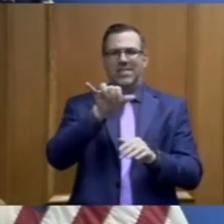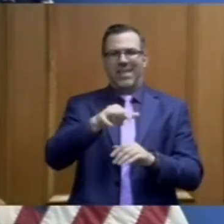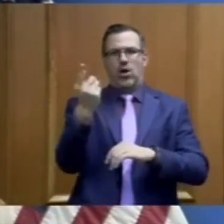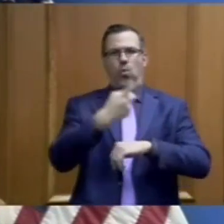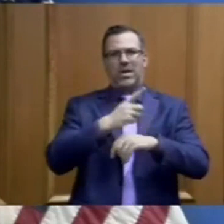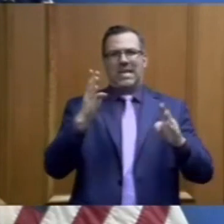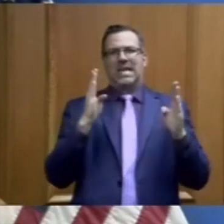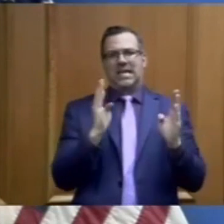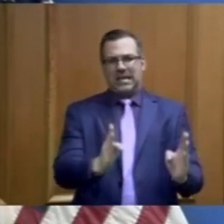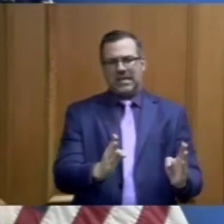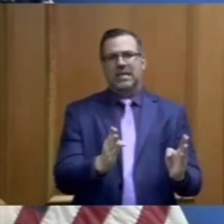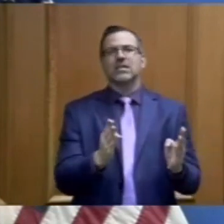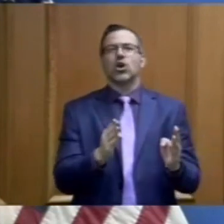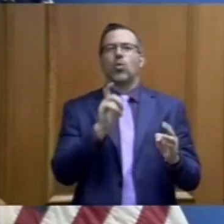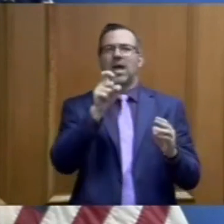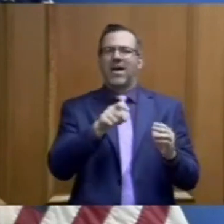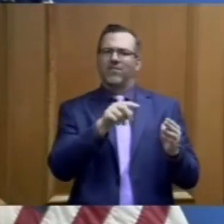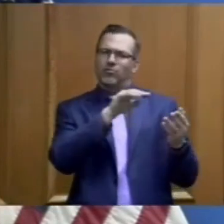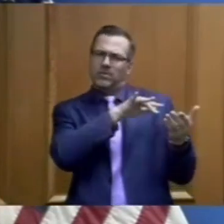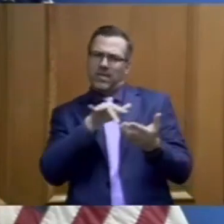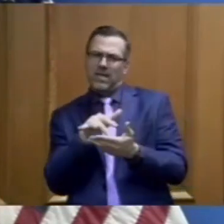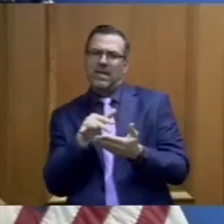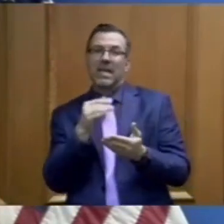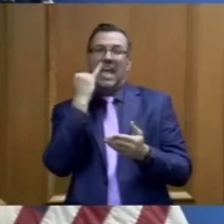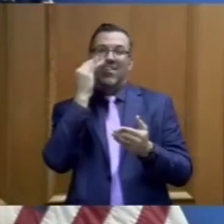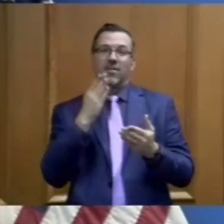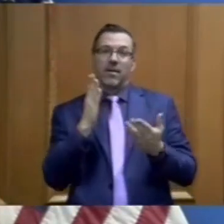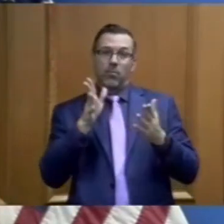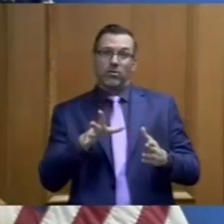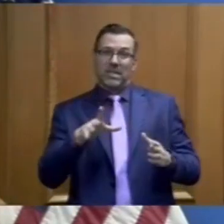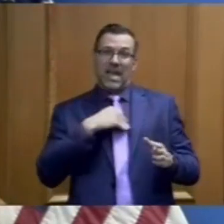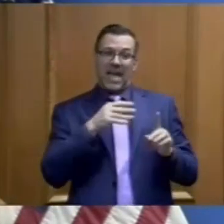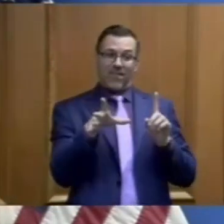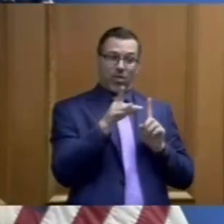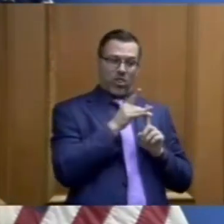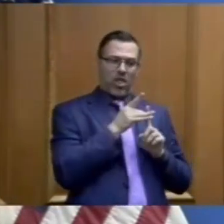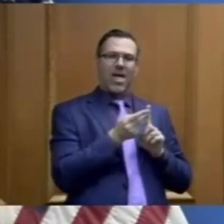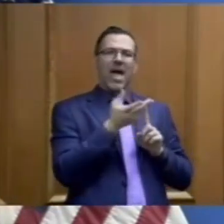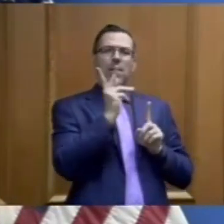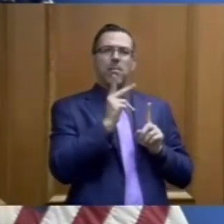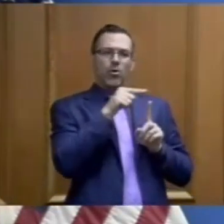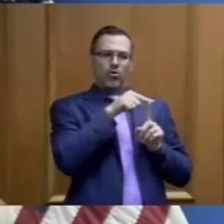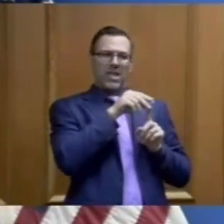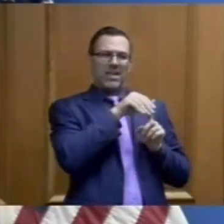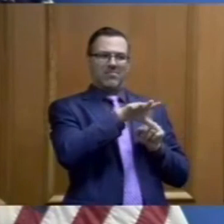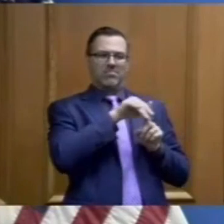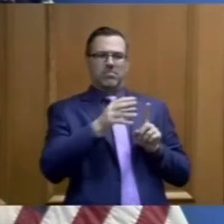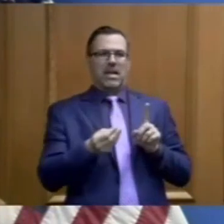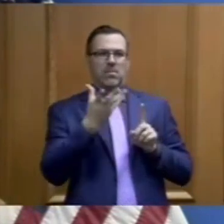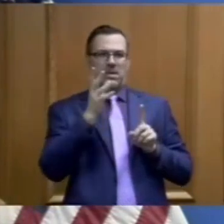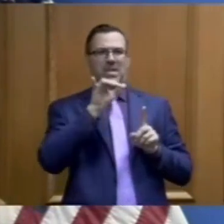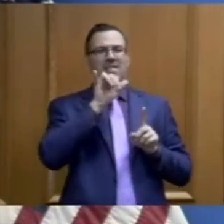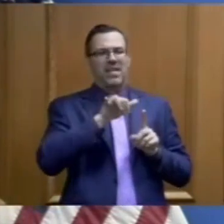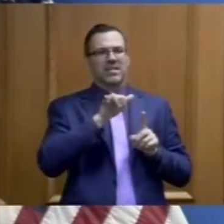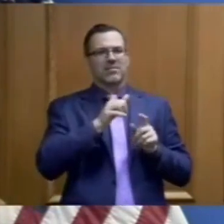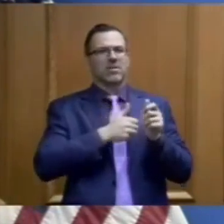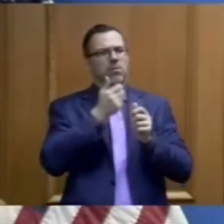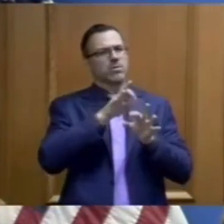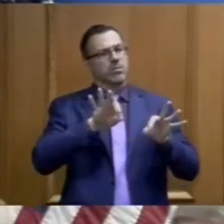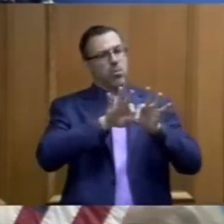of the reproductive rate and the day-over-day percent increase are the two main variables that we watch.